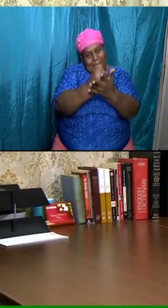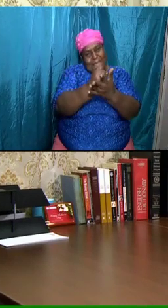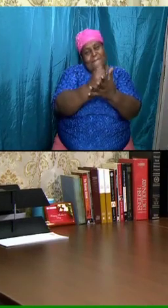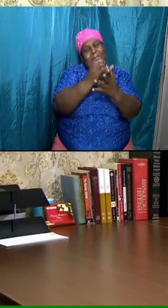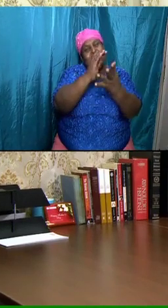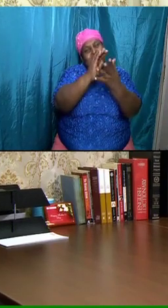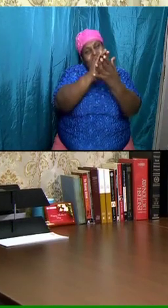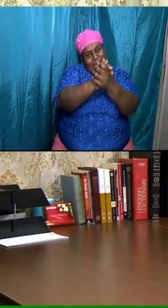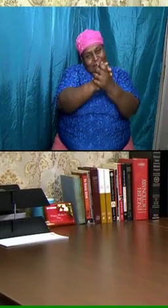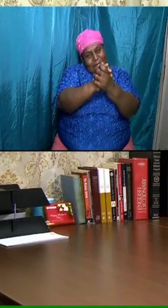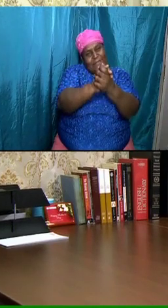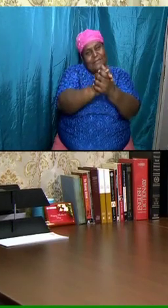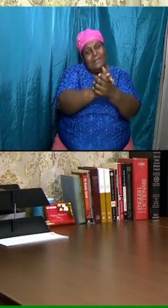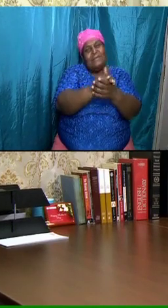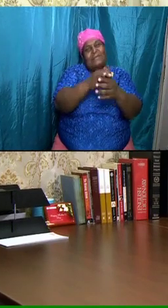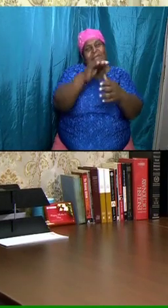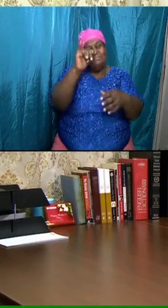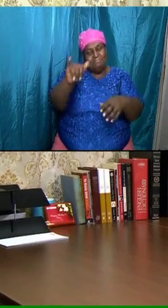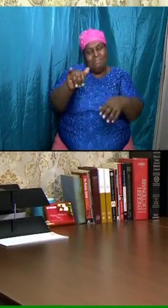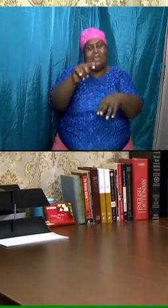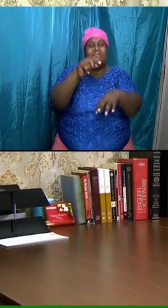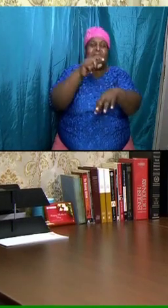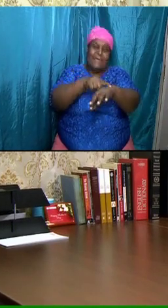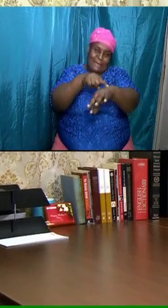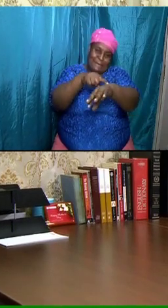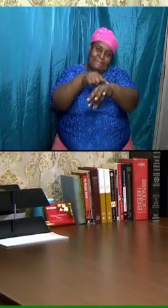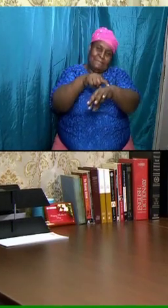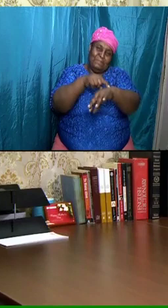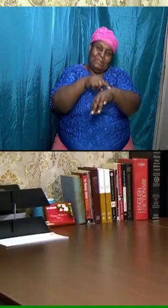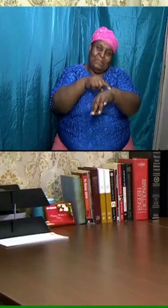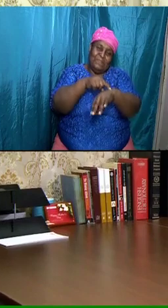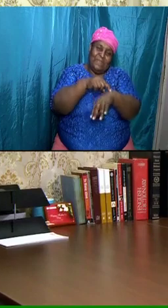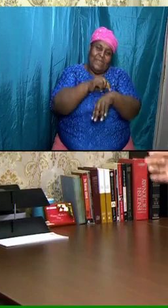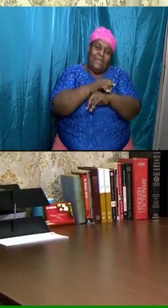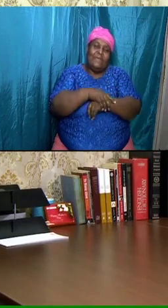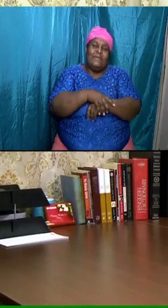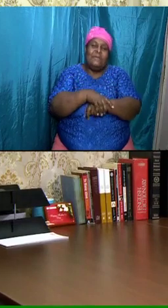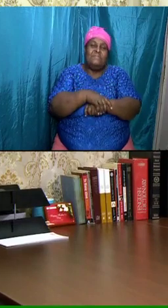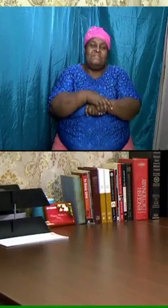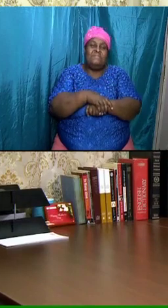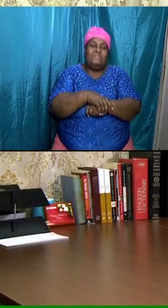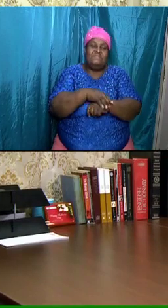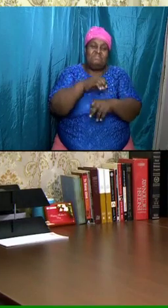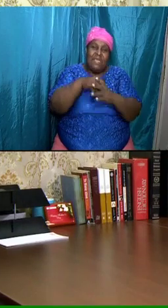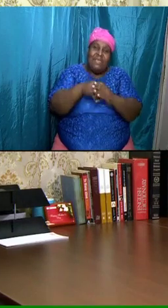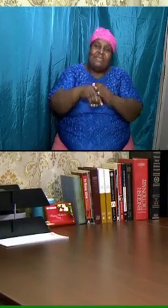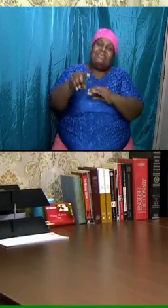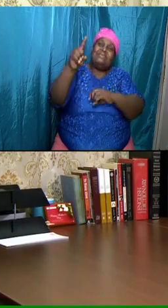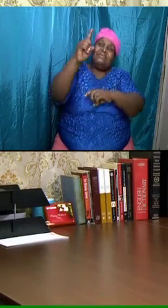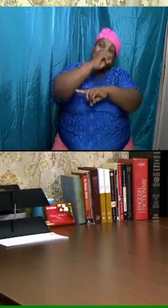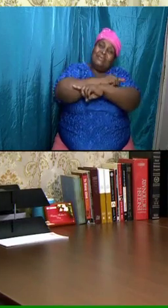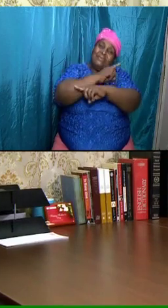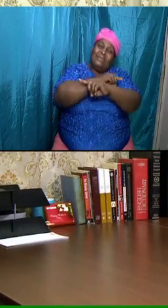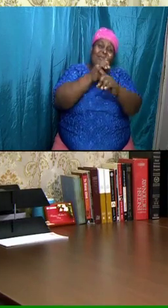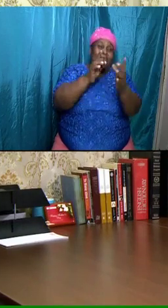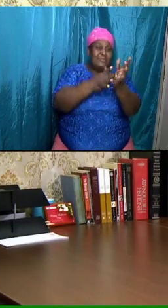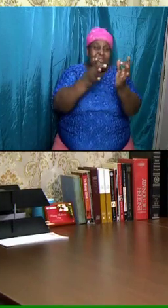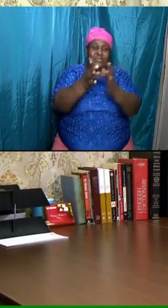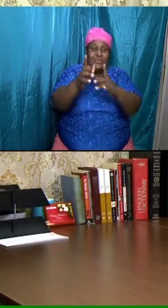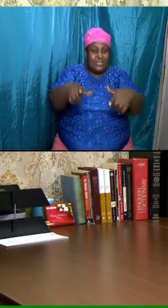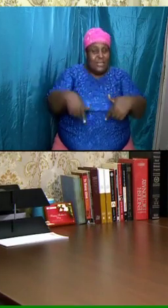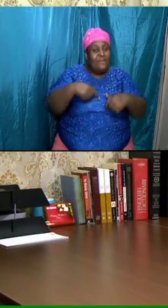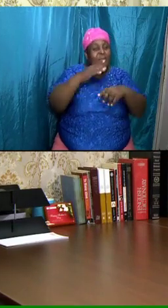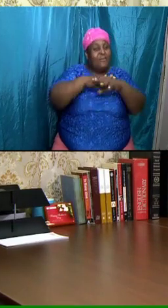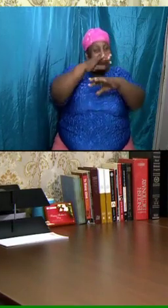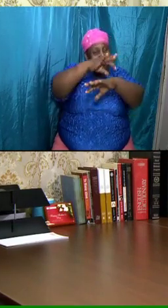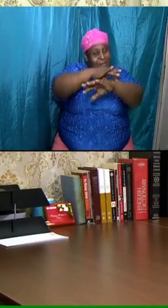that time like I said in the days when Christ was here the marriage ceremony would have gone and